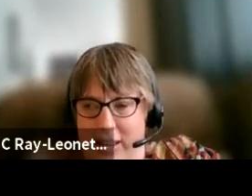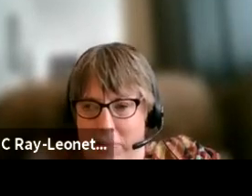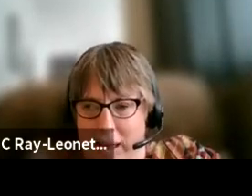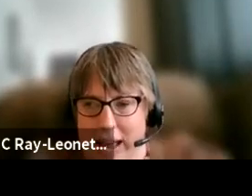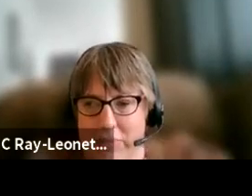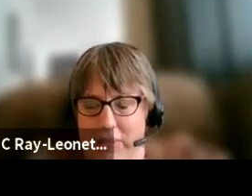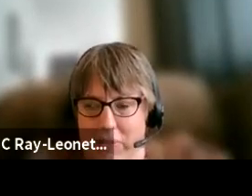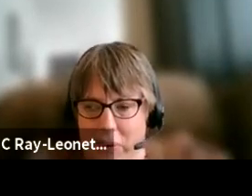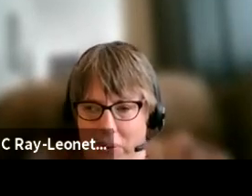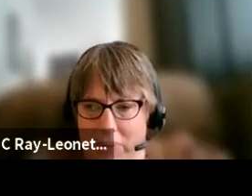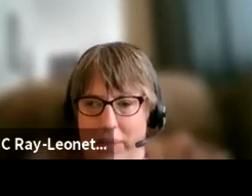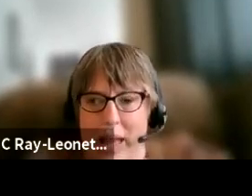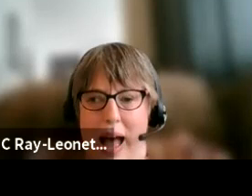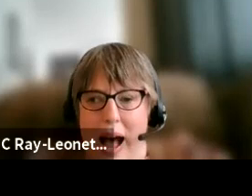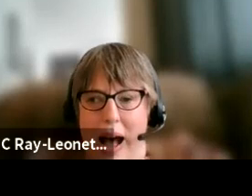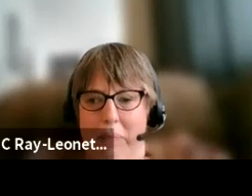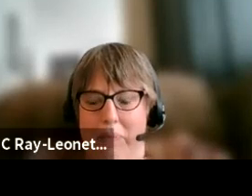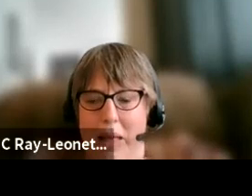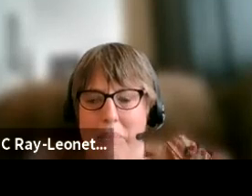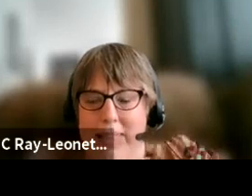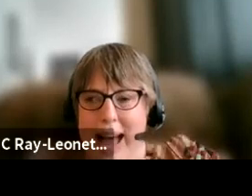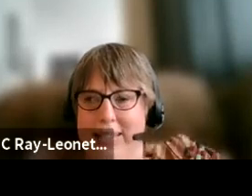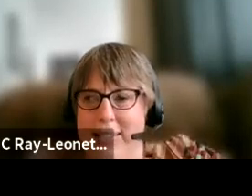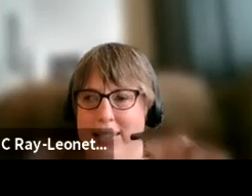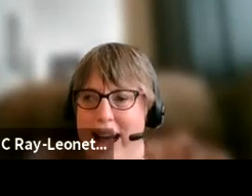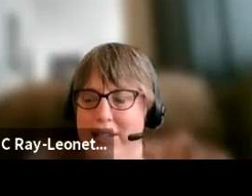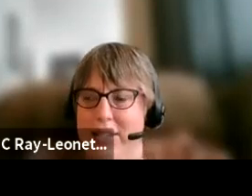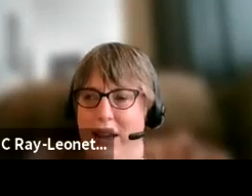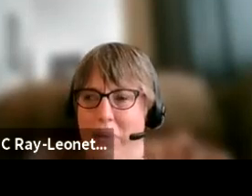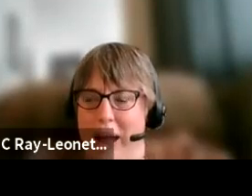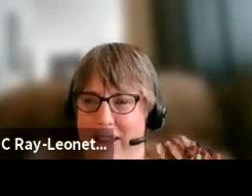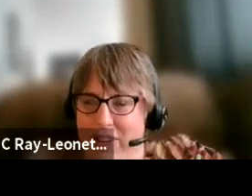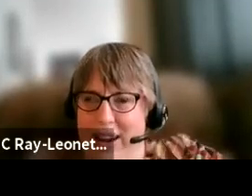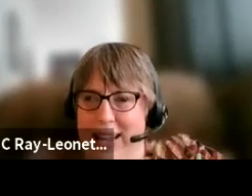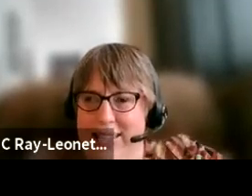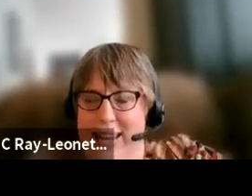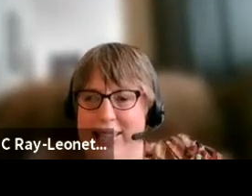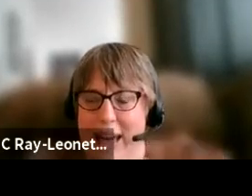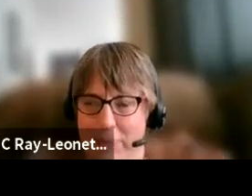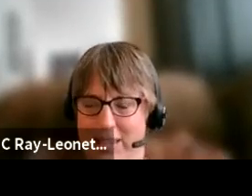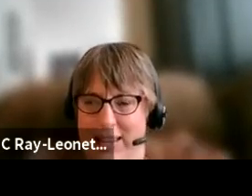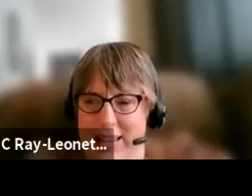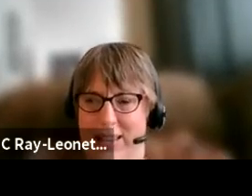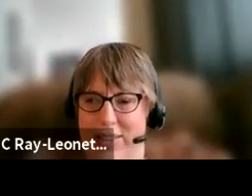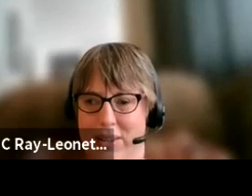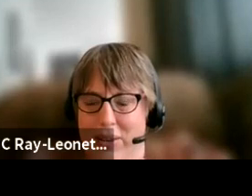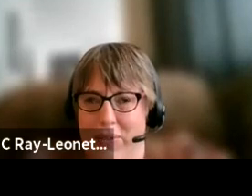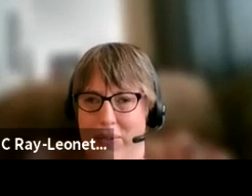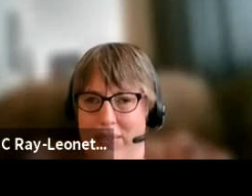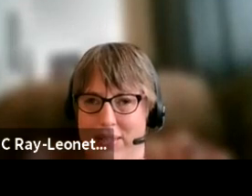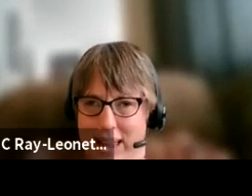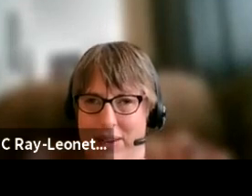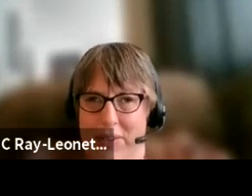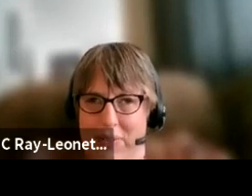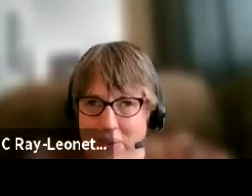setting that complies with the rule. But that's a waiver. It's an exception to